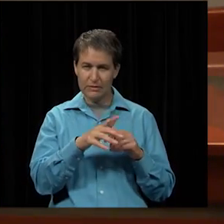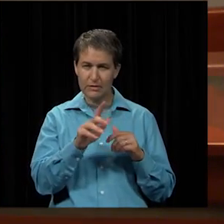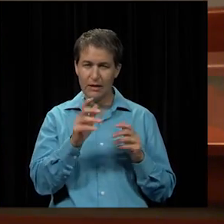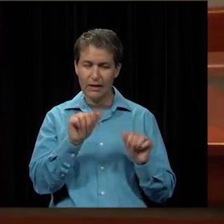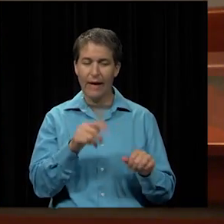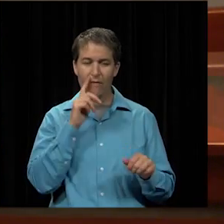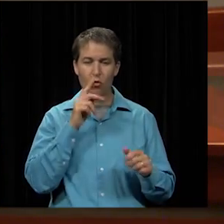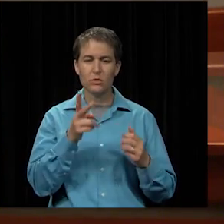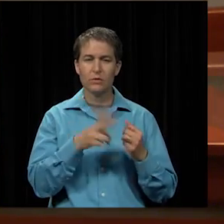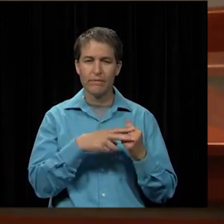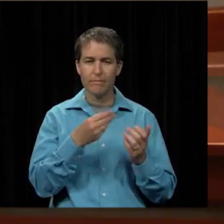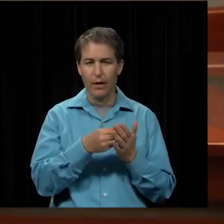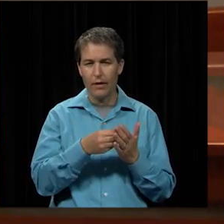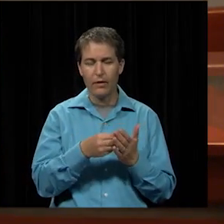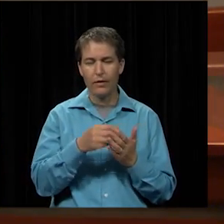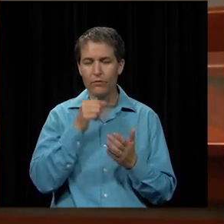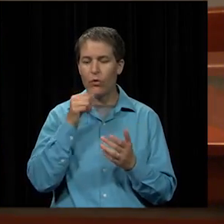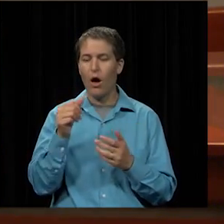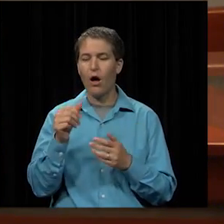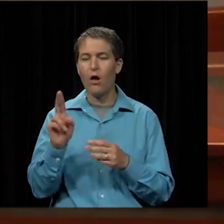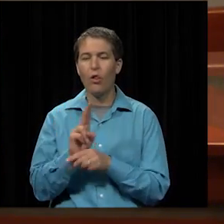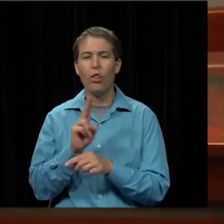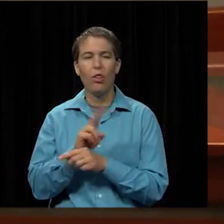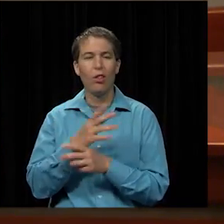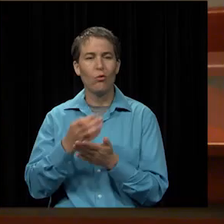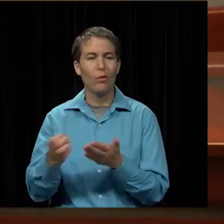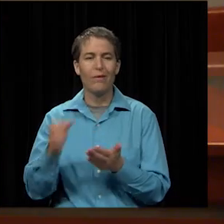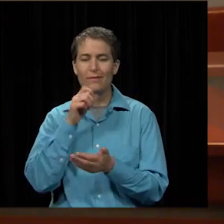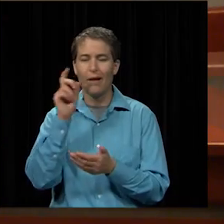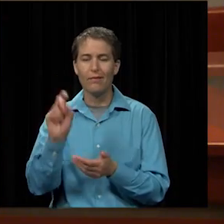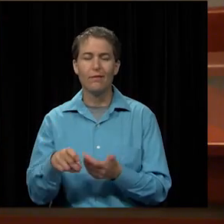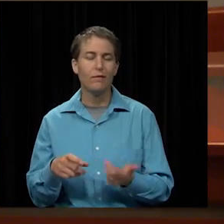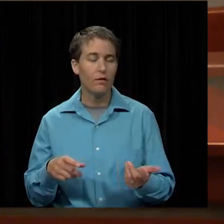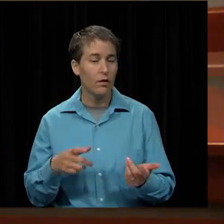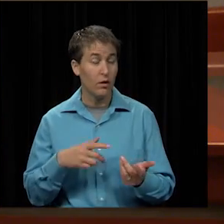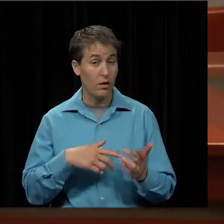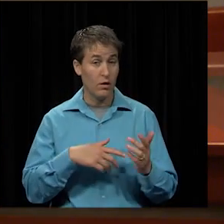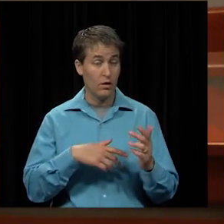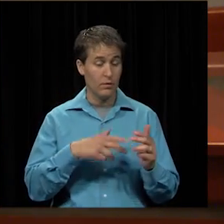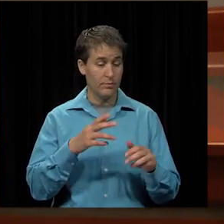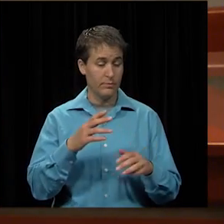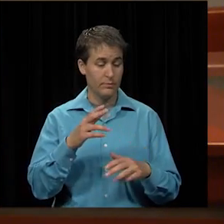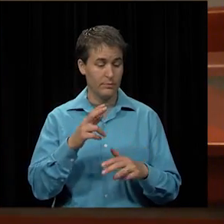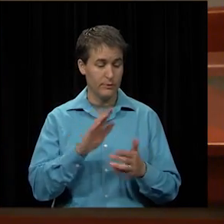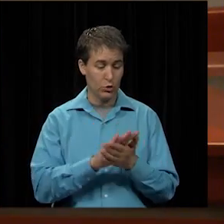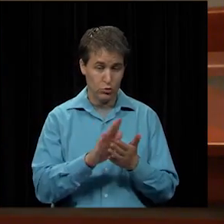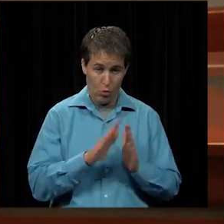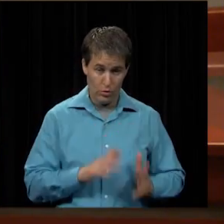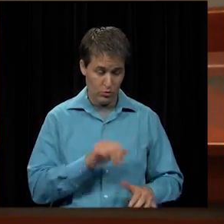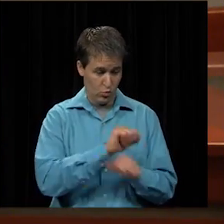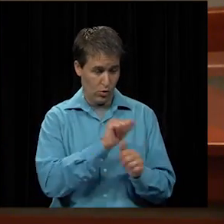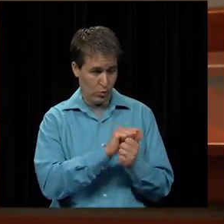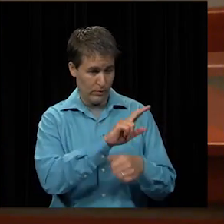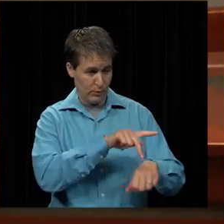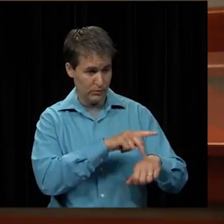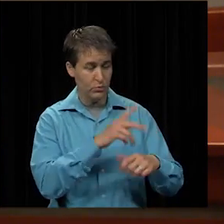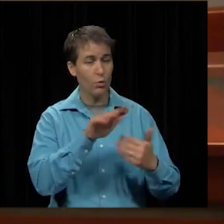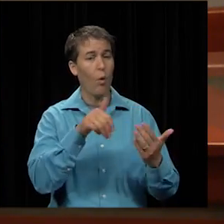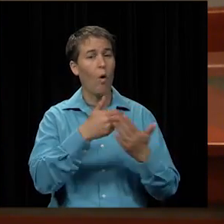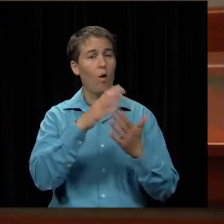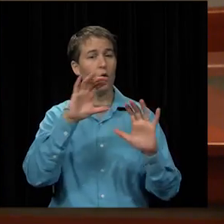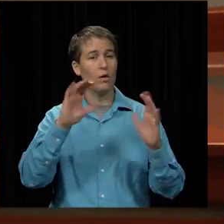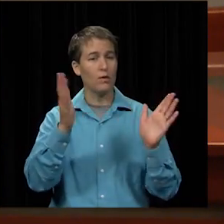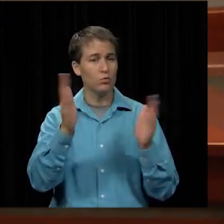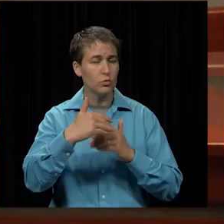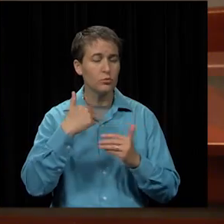saving us dollars. They've gone through buildings. Our custodians are working with the principals and so that in all classrooms we've asked